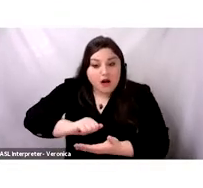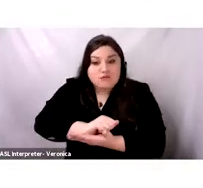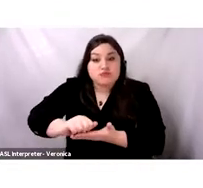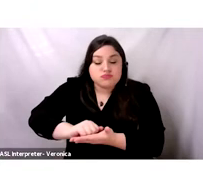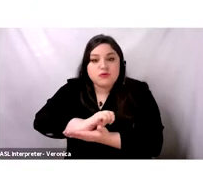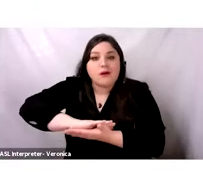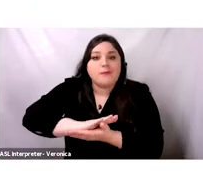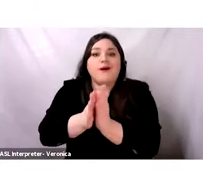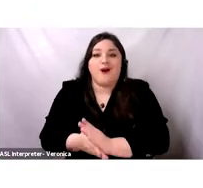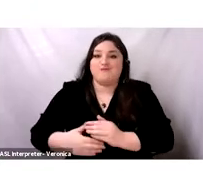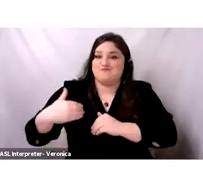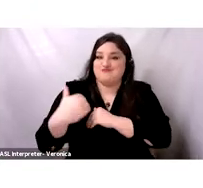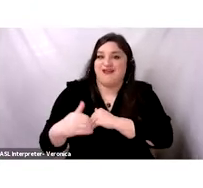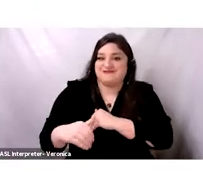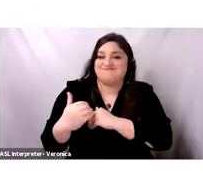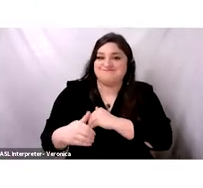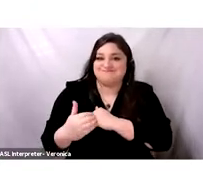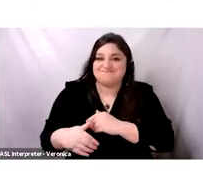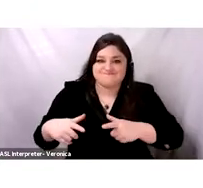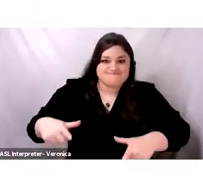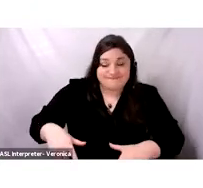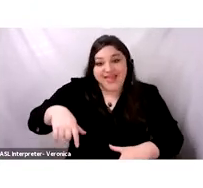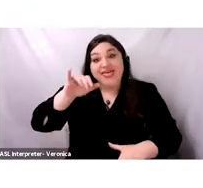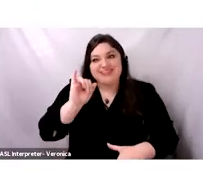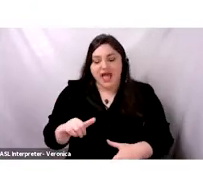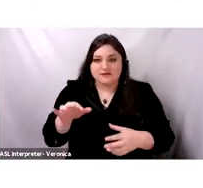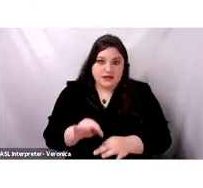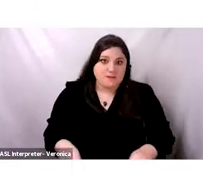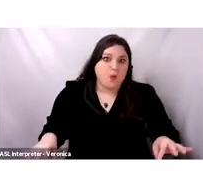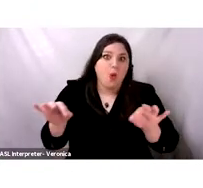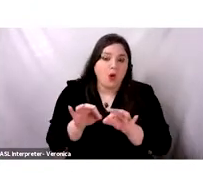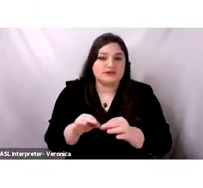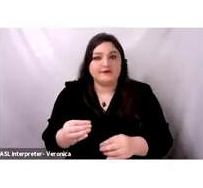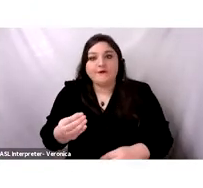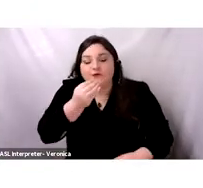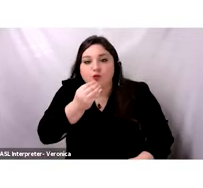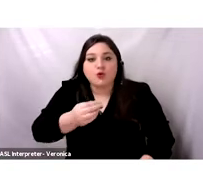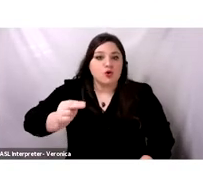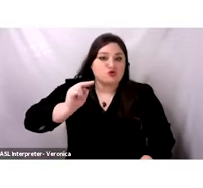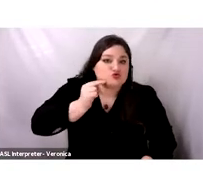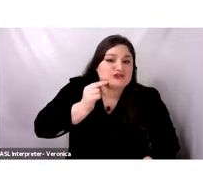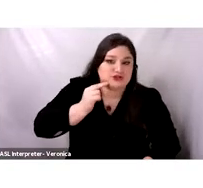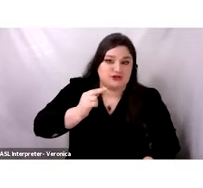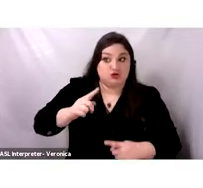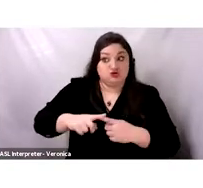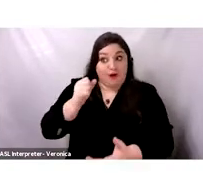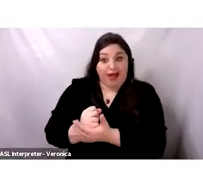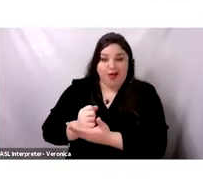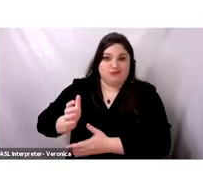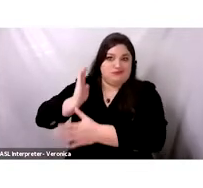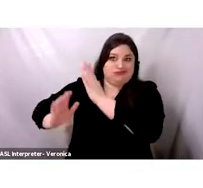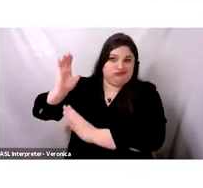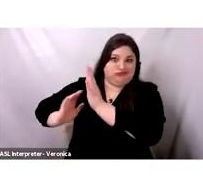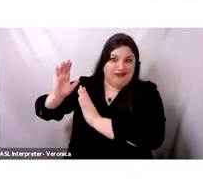bread was a very important source of nutrition to our ancestors. And also, on their